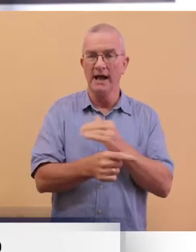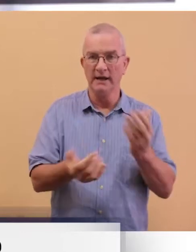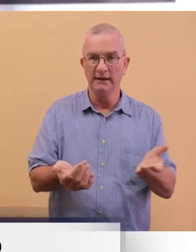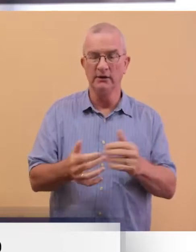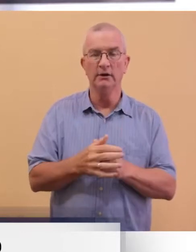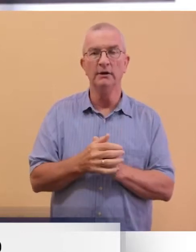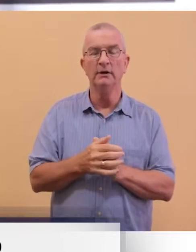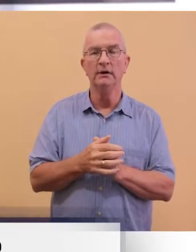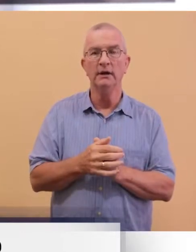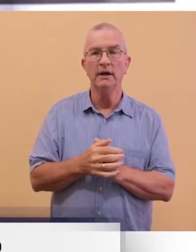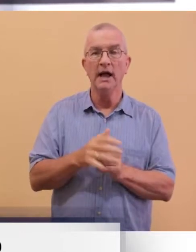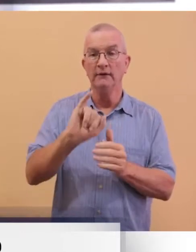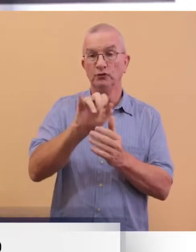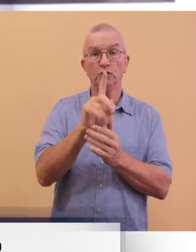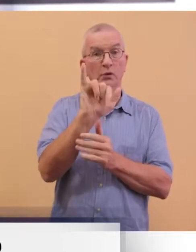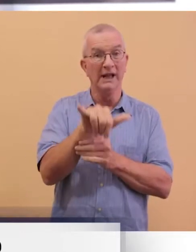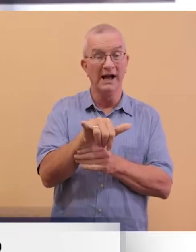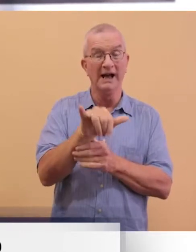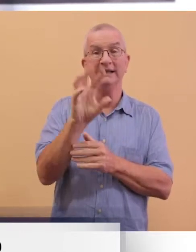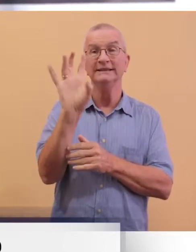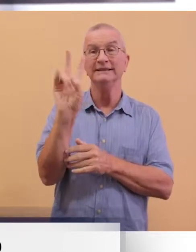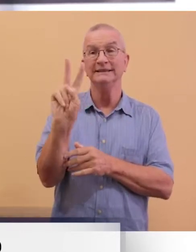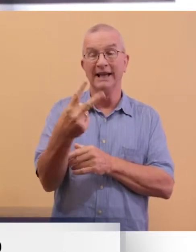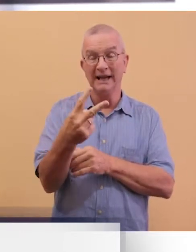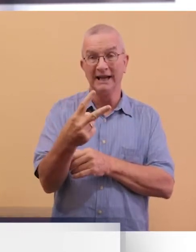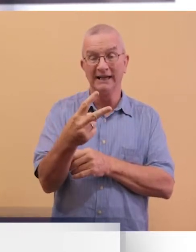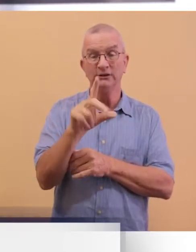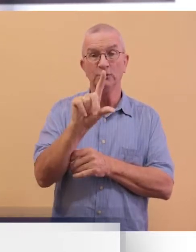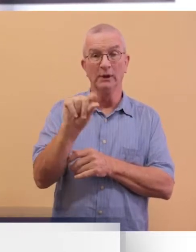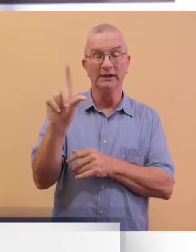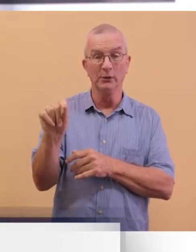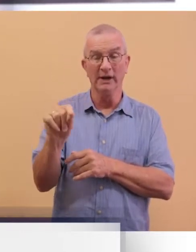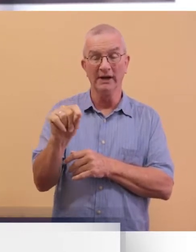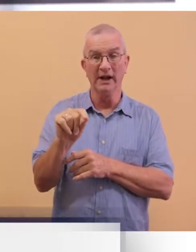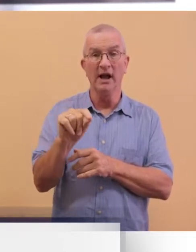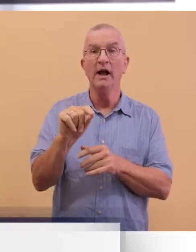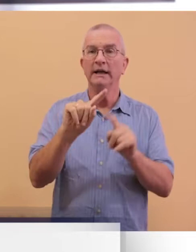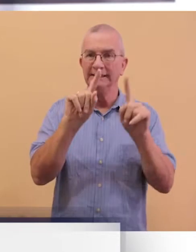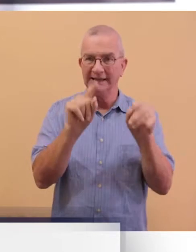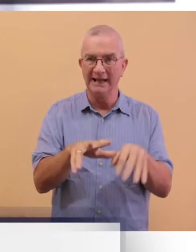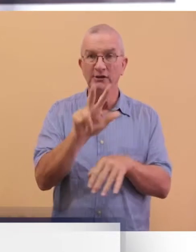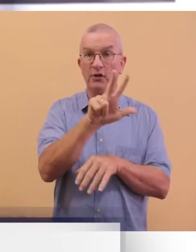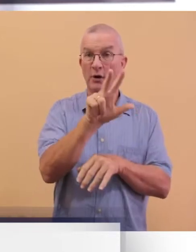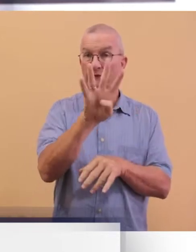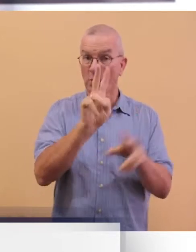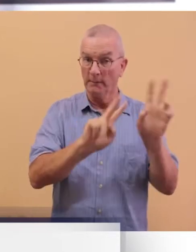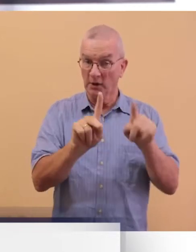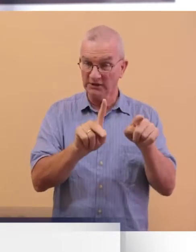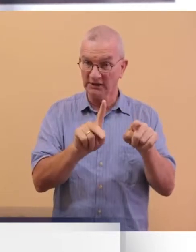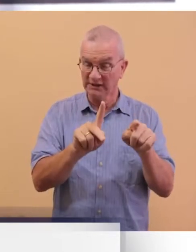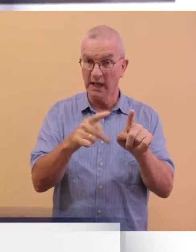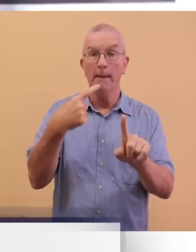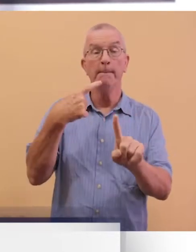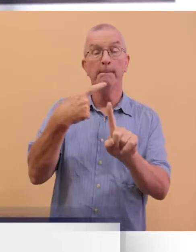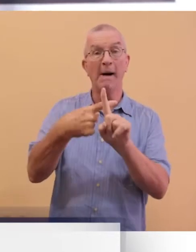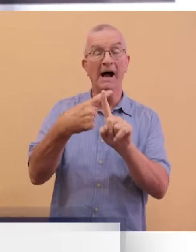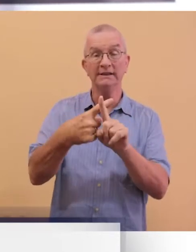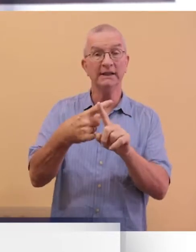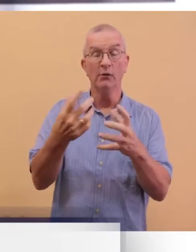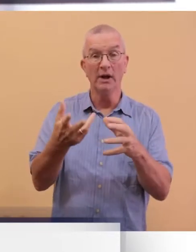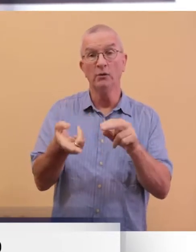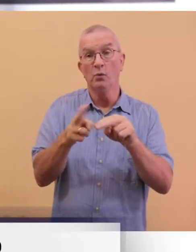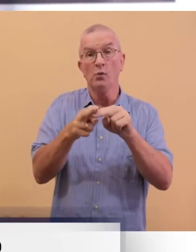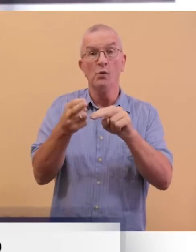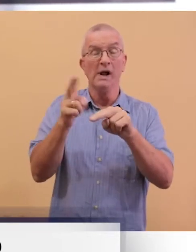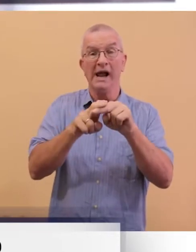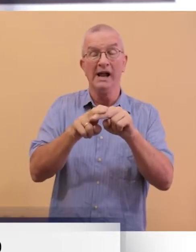As of July 2nd, 2020, of the 34 tests done, our total number of positive cases has climbed